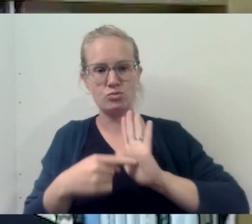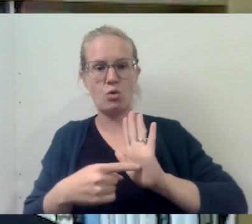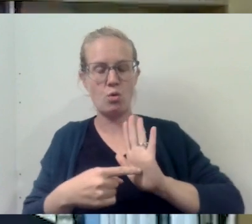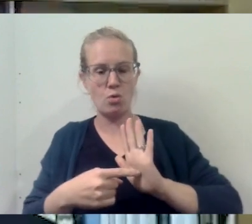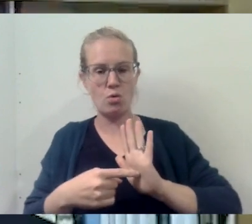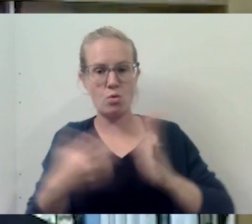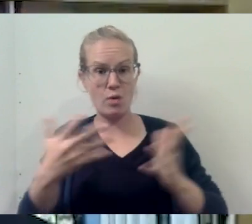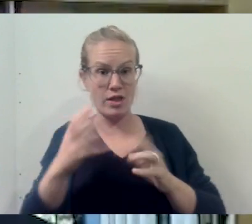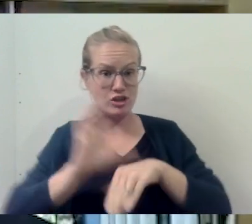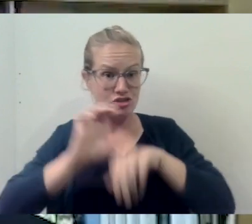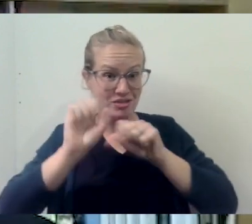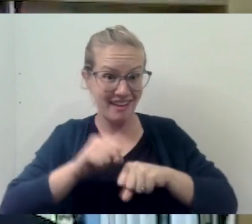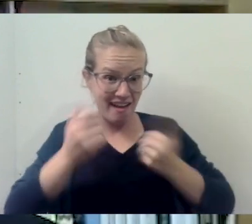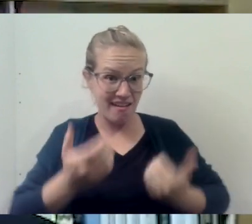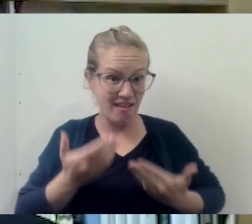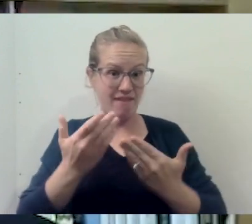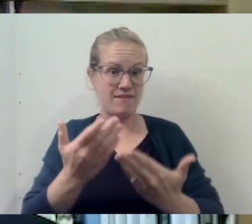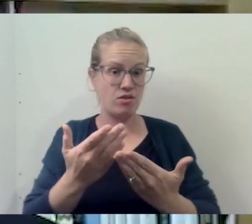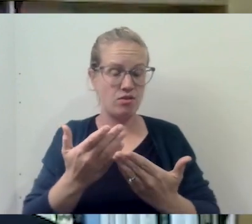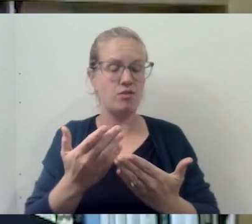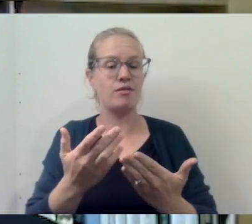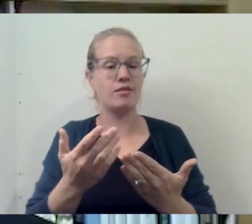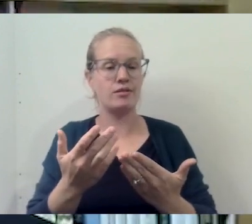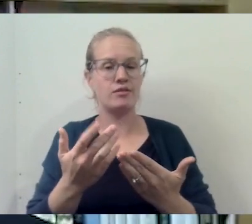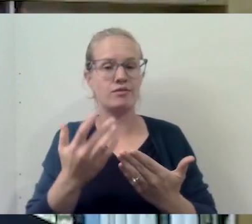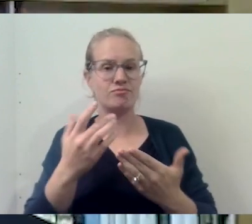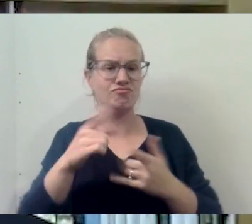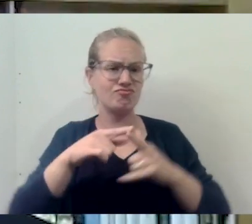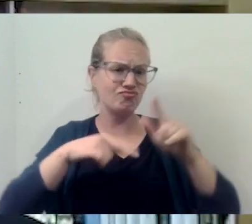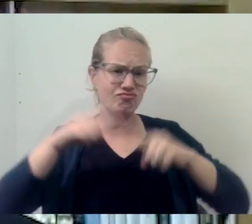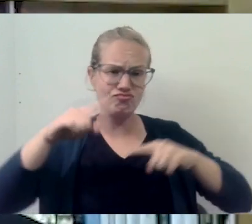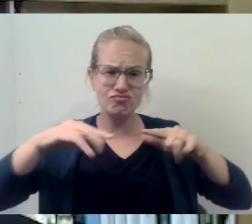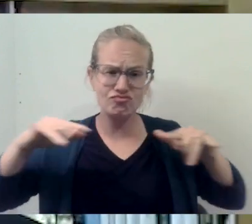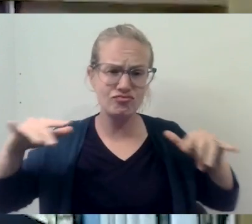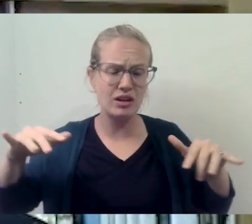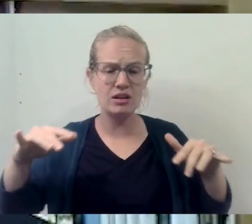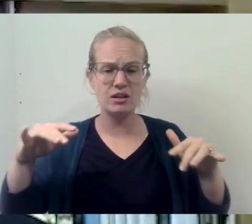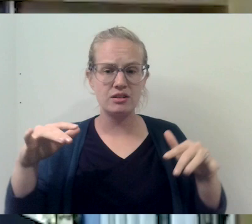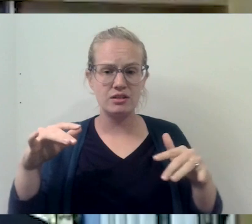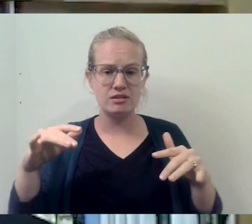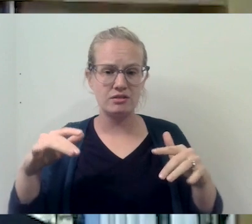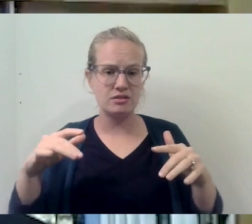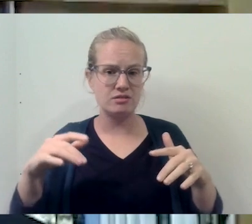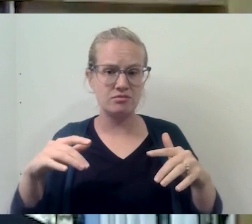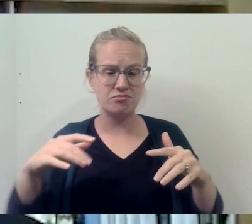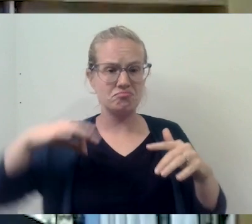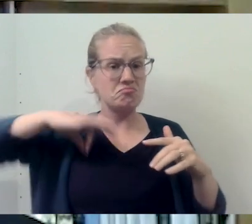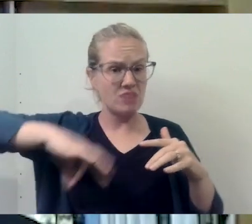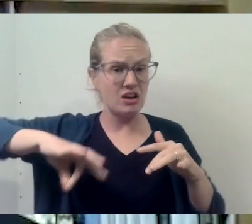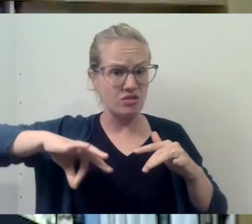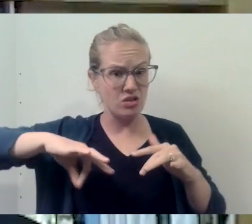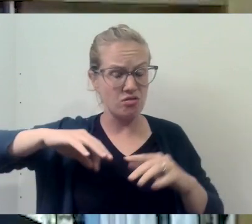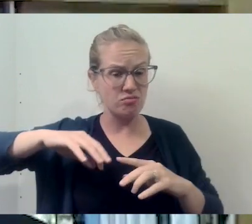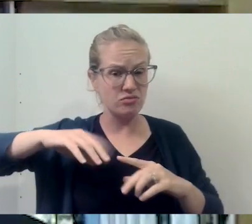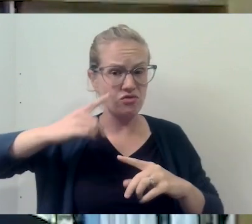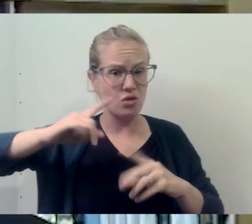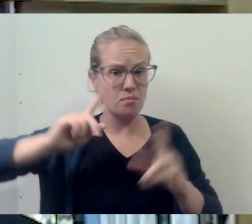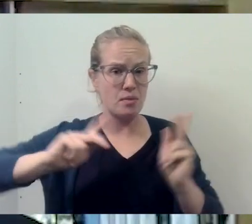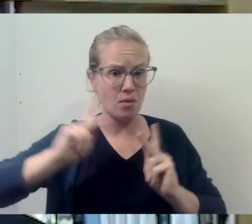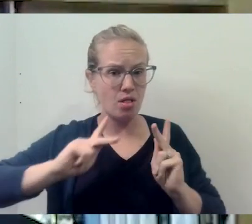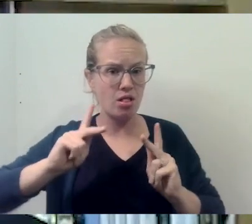church has to offer in terms of a variety of things that can be very, very useful for people